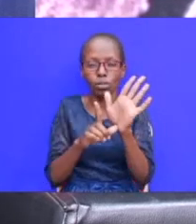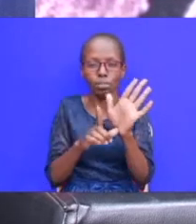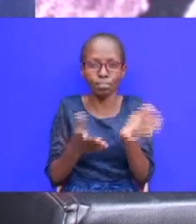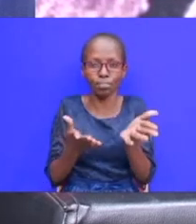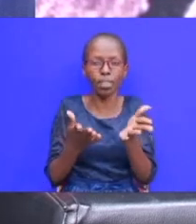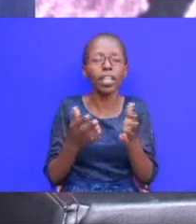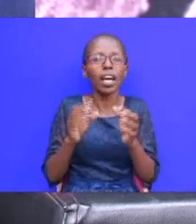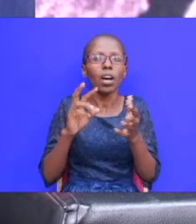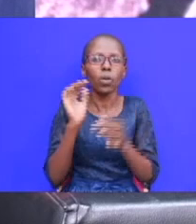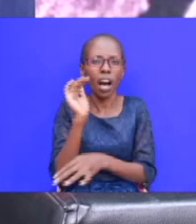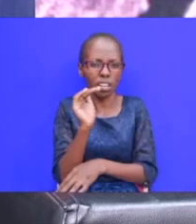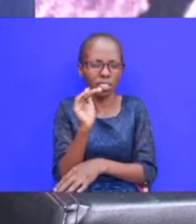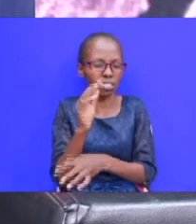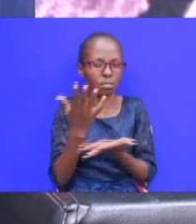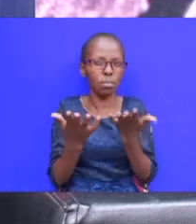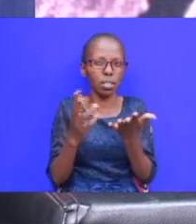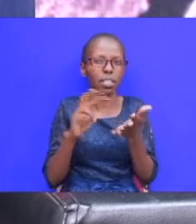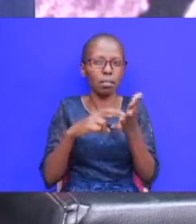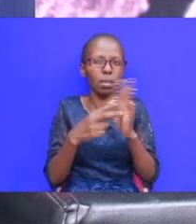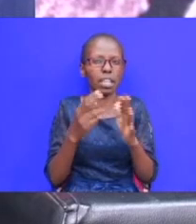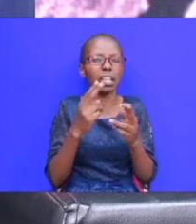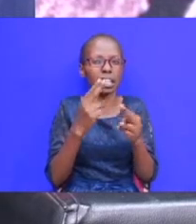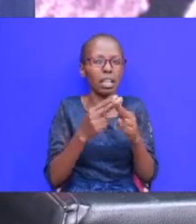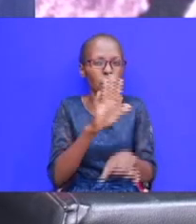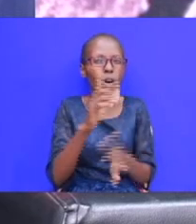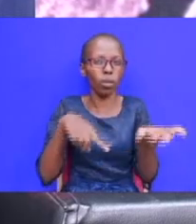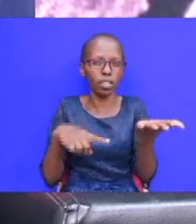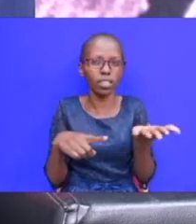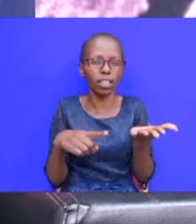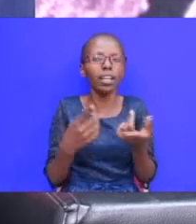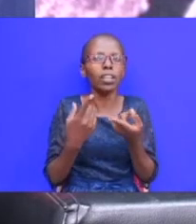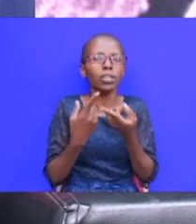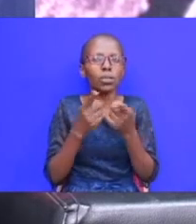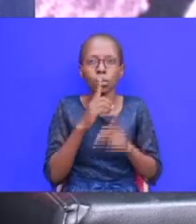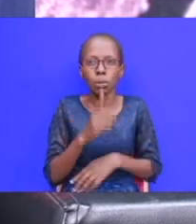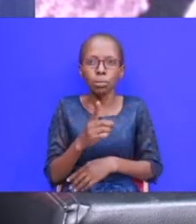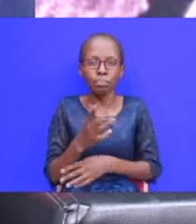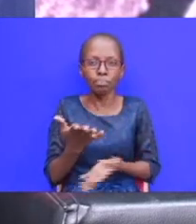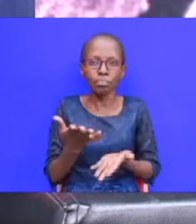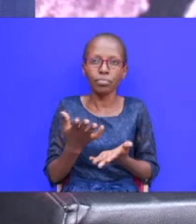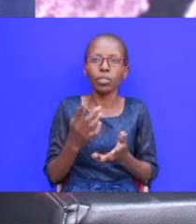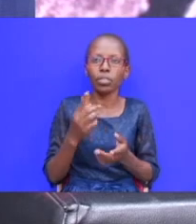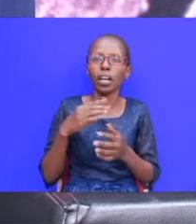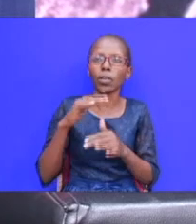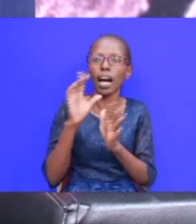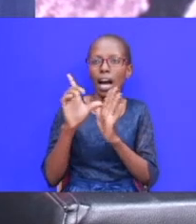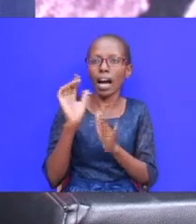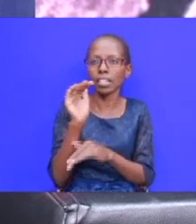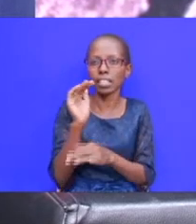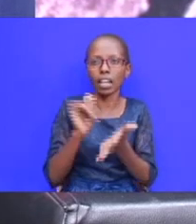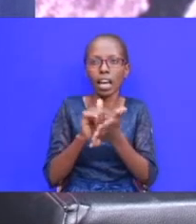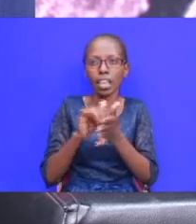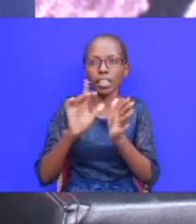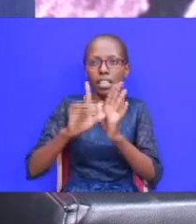asked you what is the meaning of your name but i will save that for another day so that you also uh uh uh tell me so we are